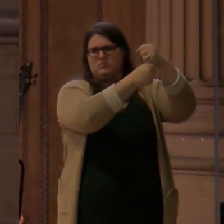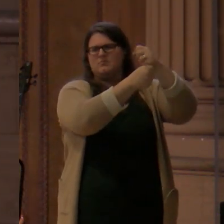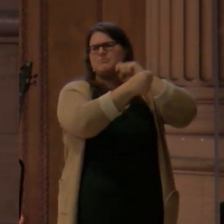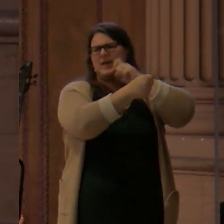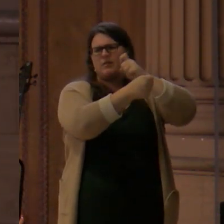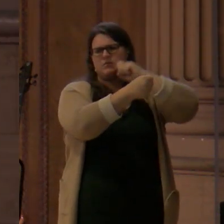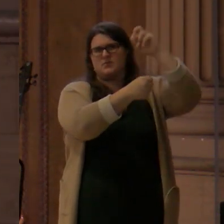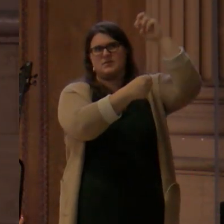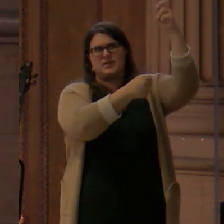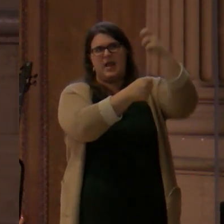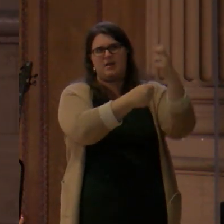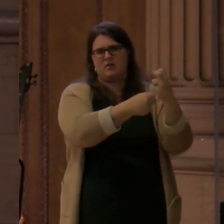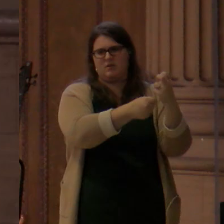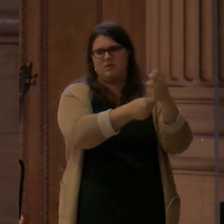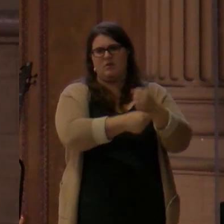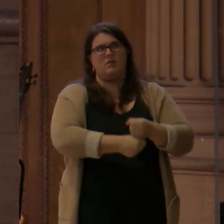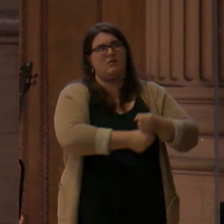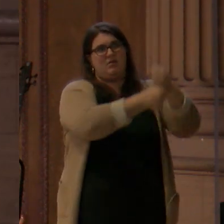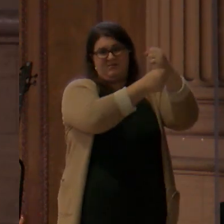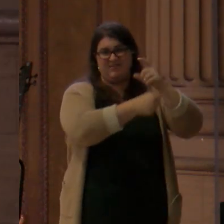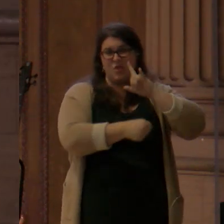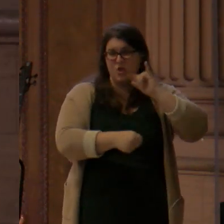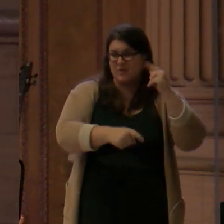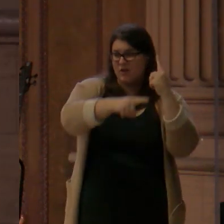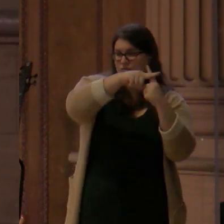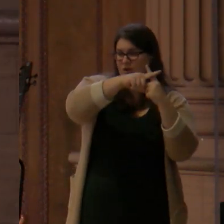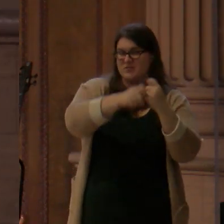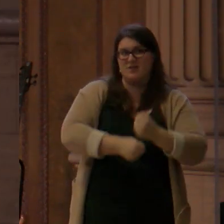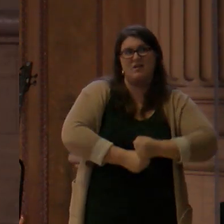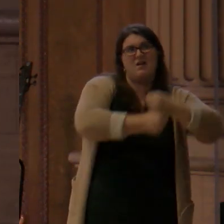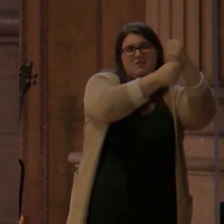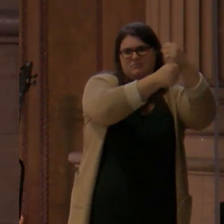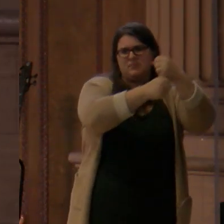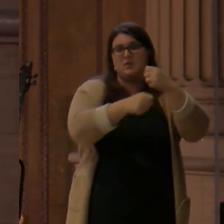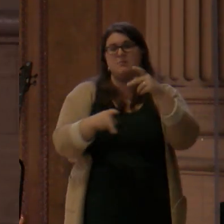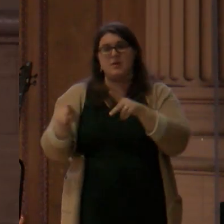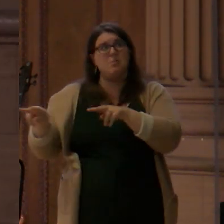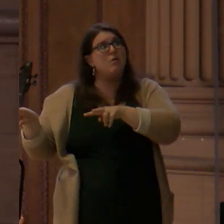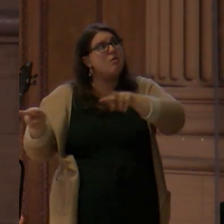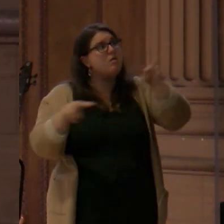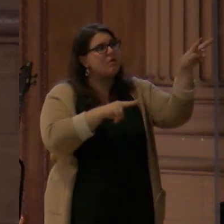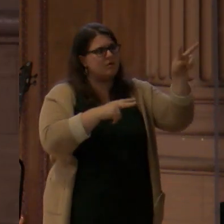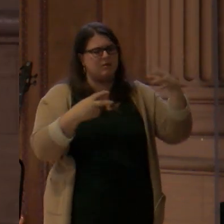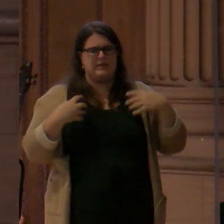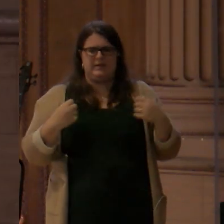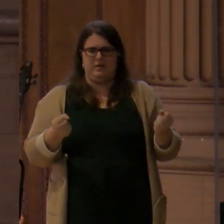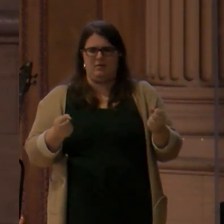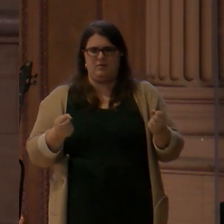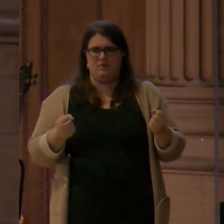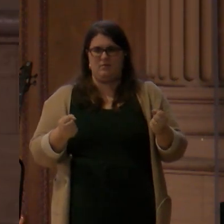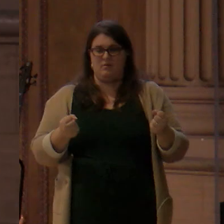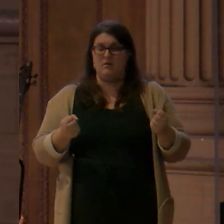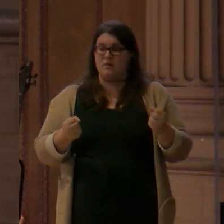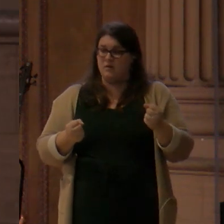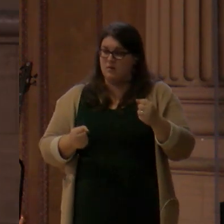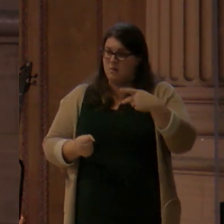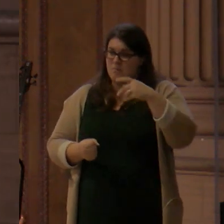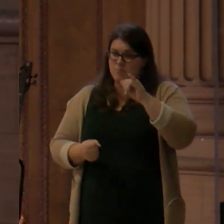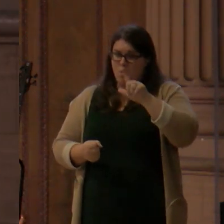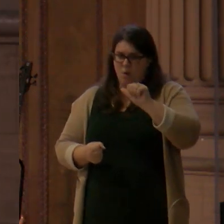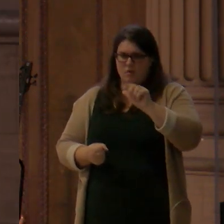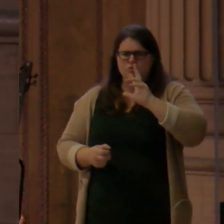so must the Son of Man be lifted up, that whoever believes in Him may have eternal life. That Jesus, in taking